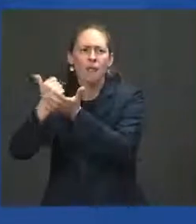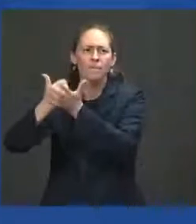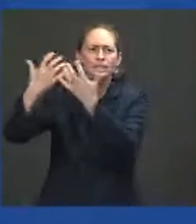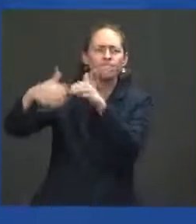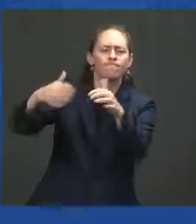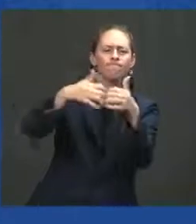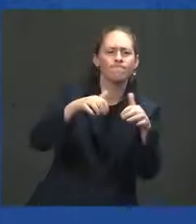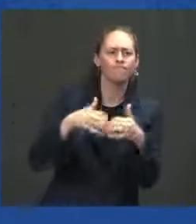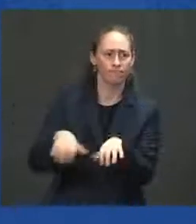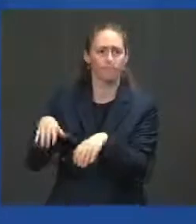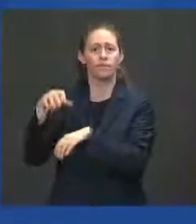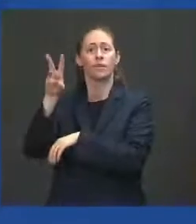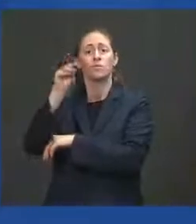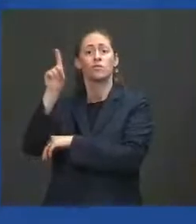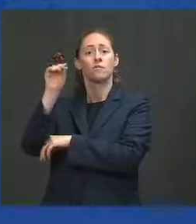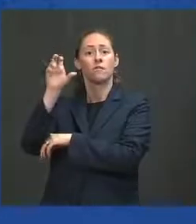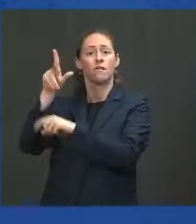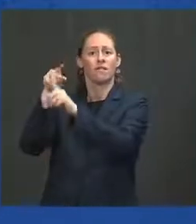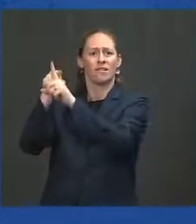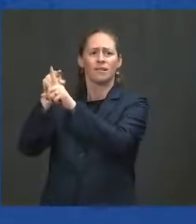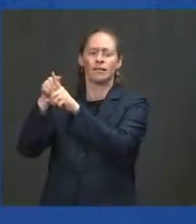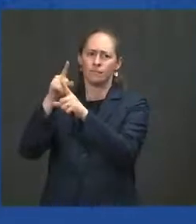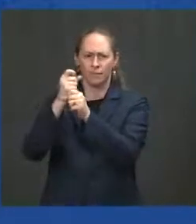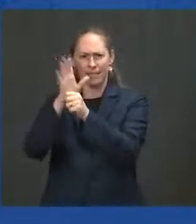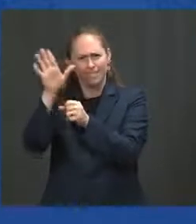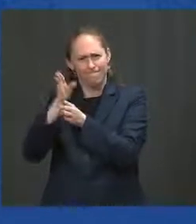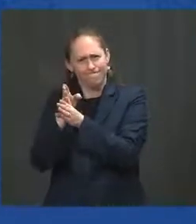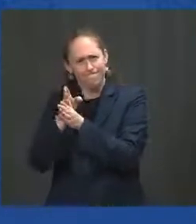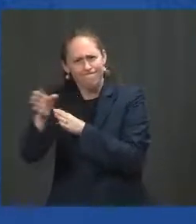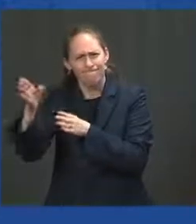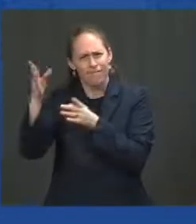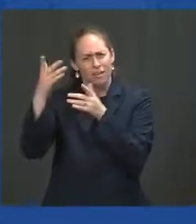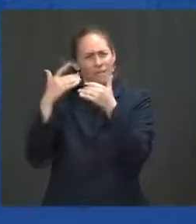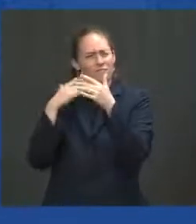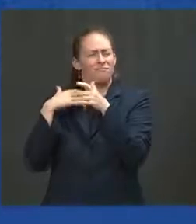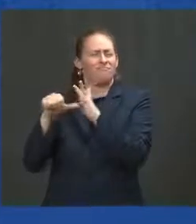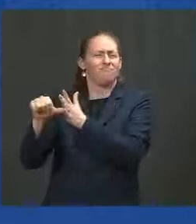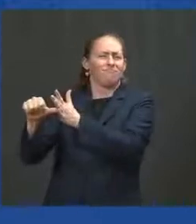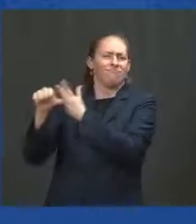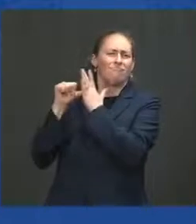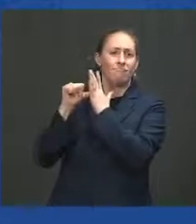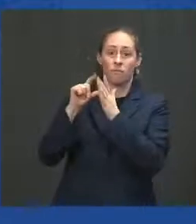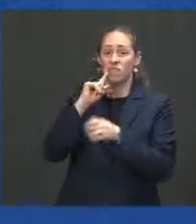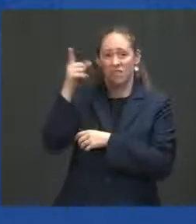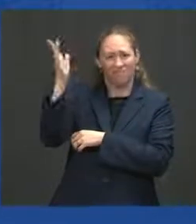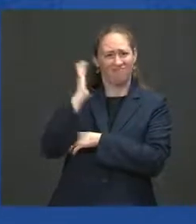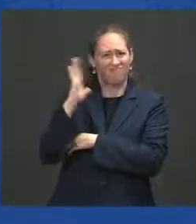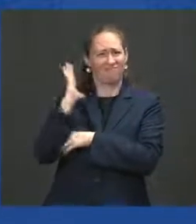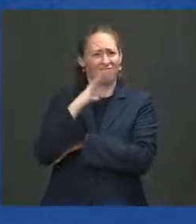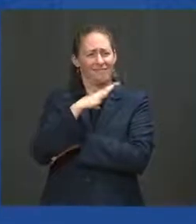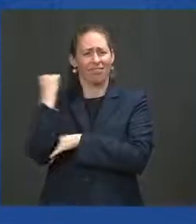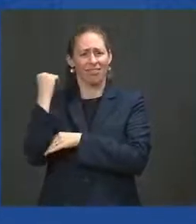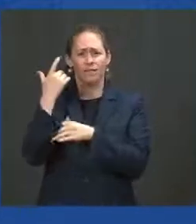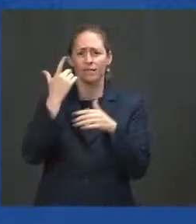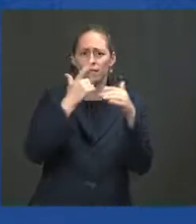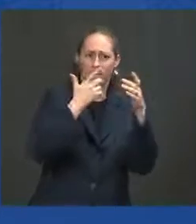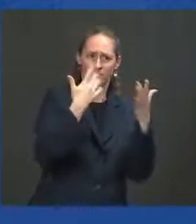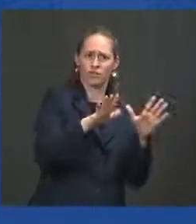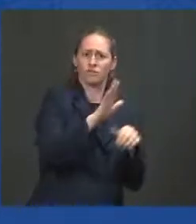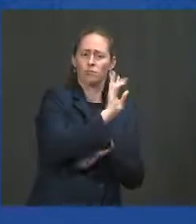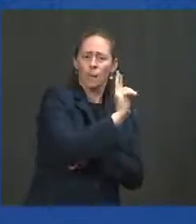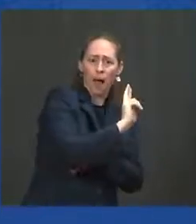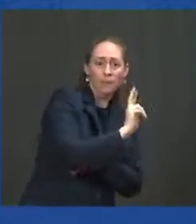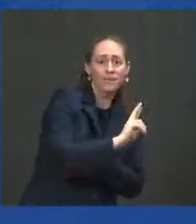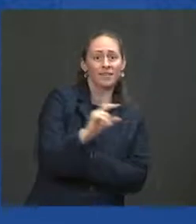scientist who's served under Republican presidents and Democratic presidents. She's ensured that the team